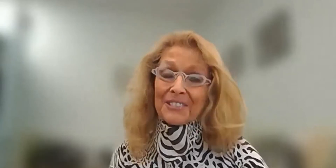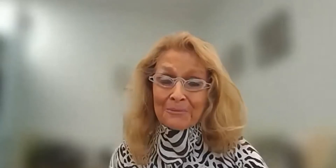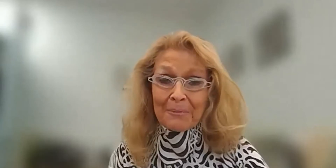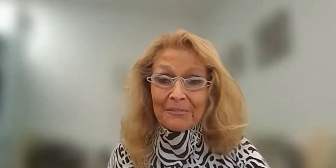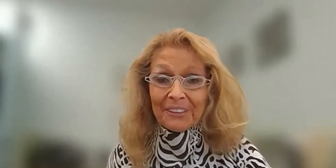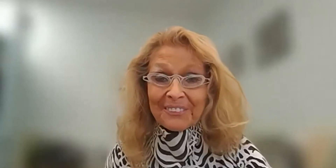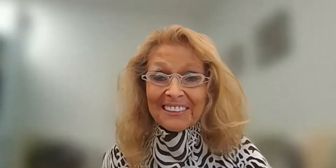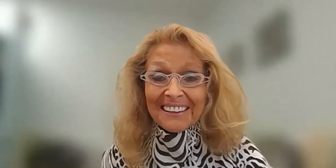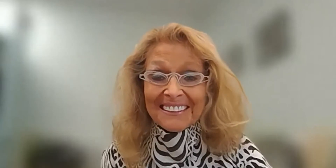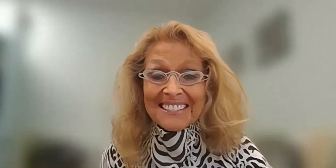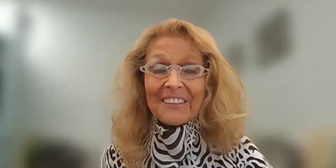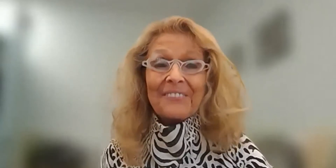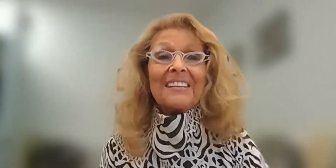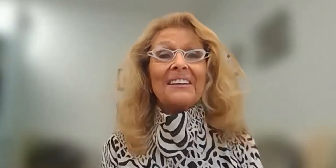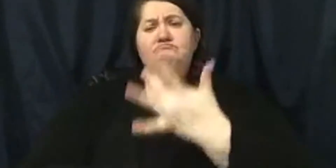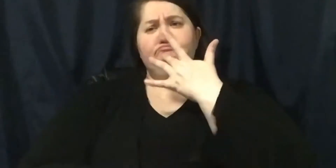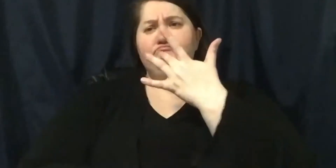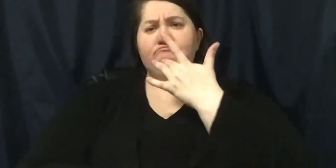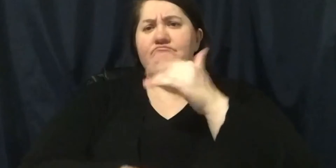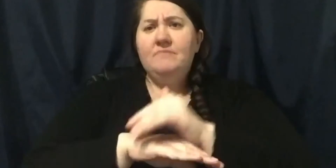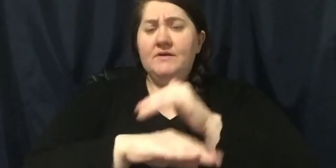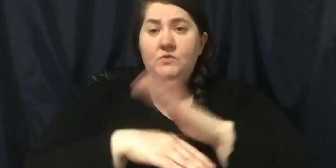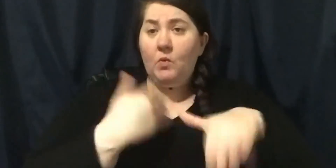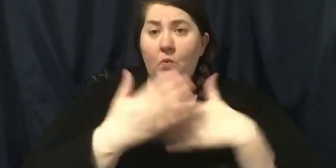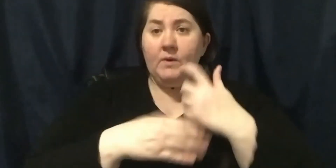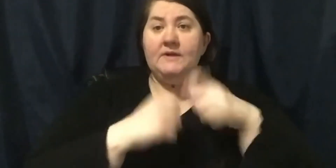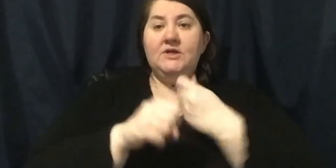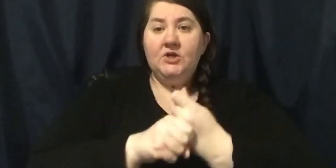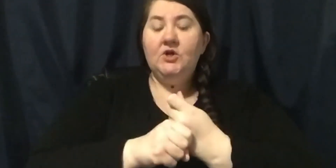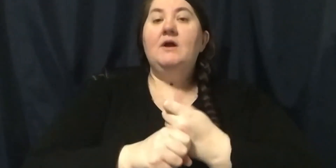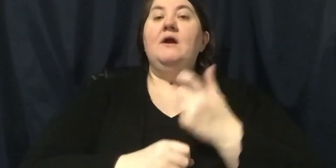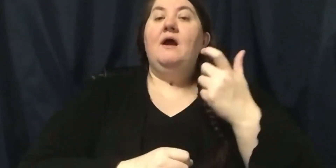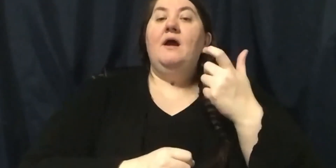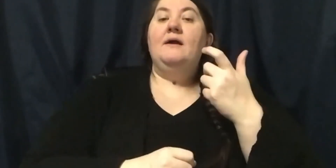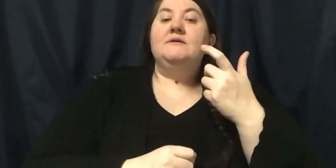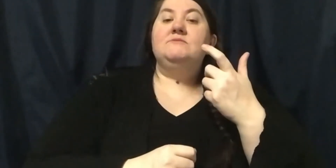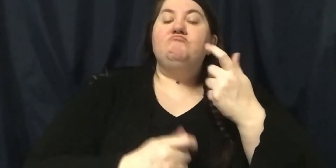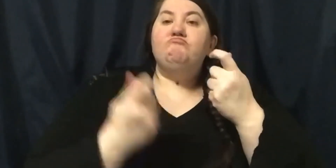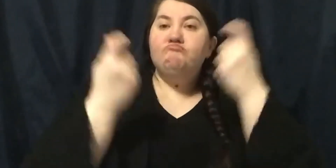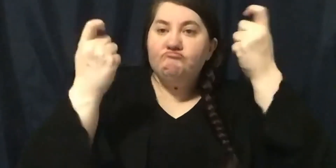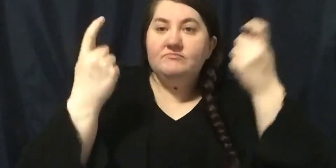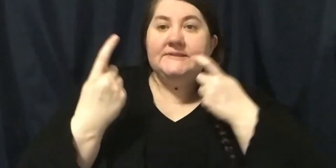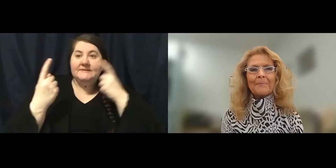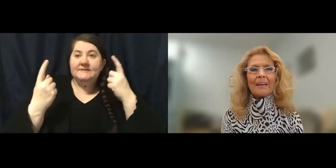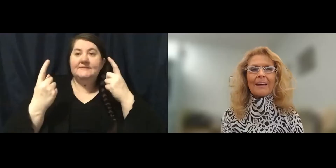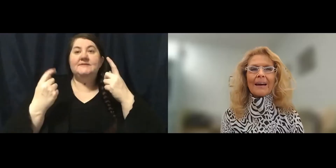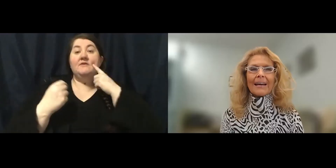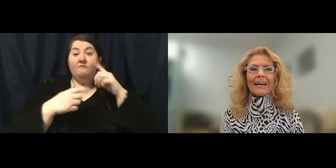This is one of my favorite nights of the year, because we celebrate the success of our mentors and our participants.